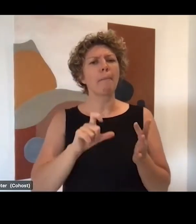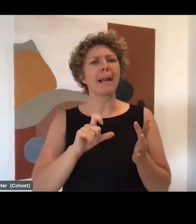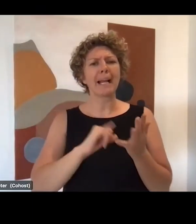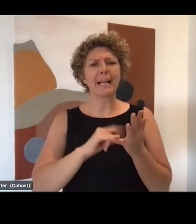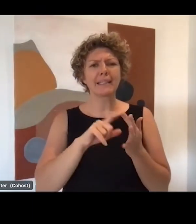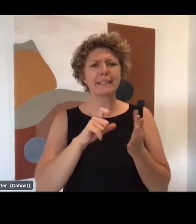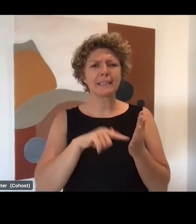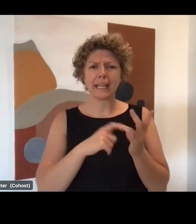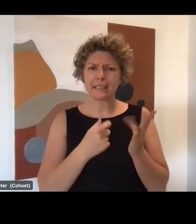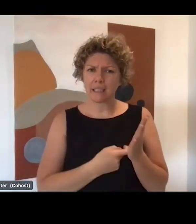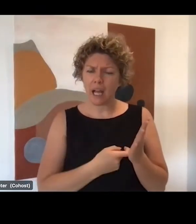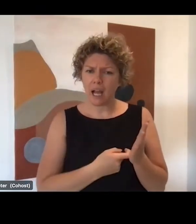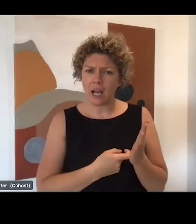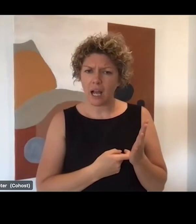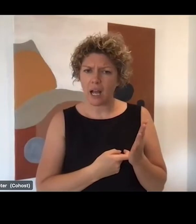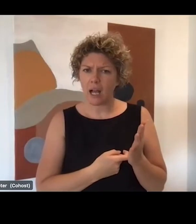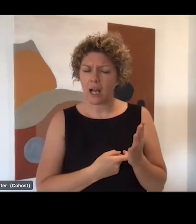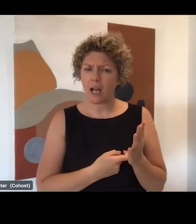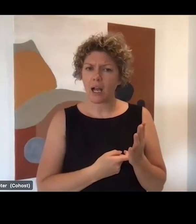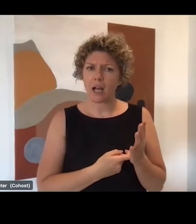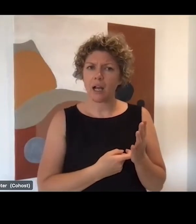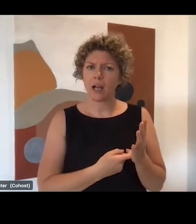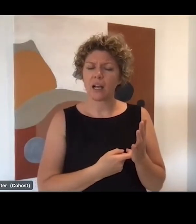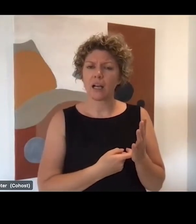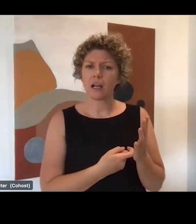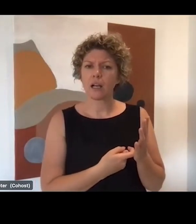Is the payment available for public sector?